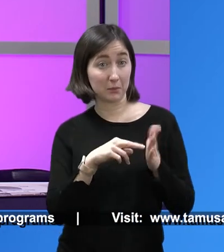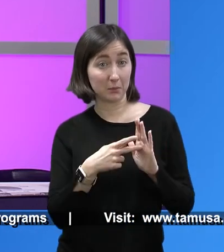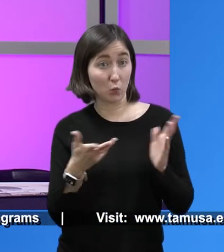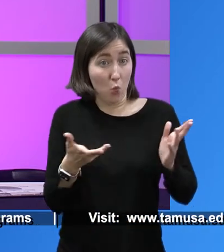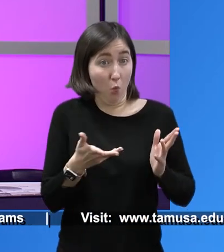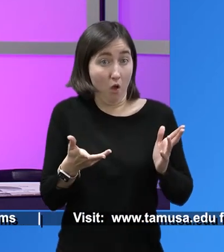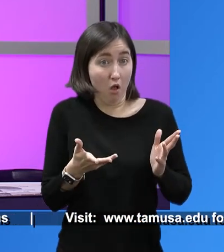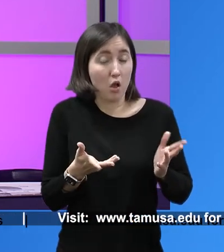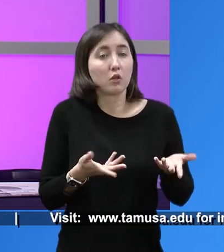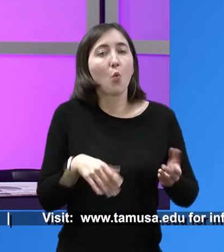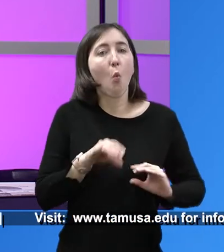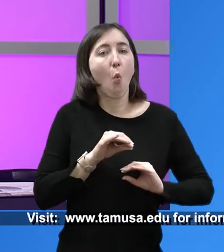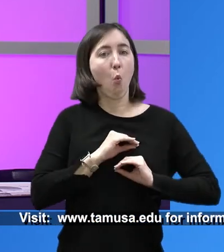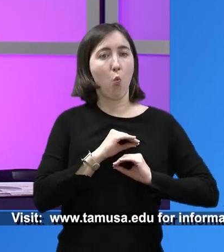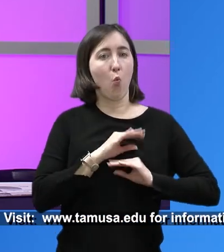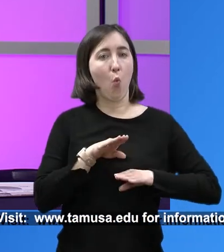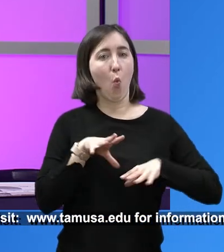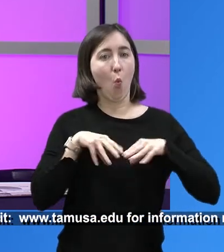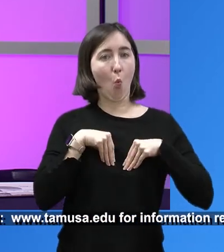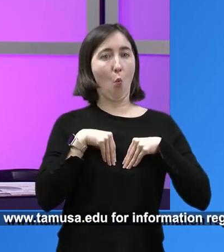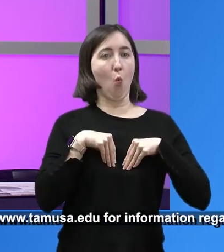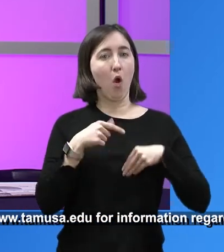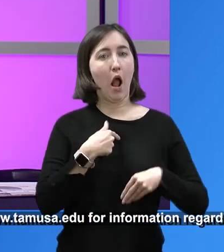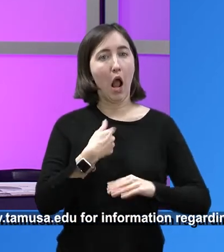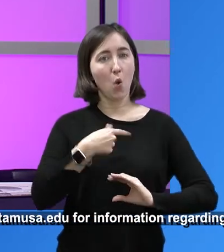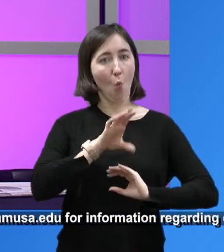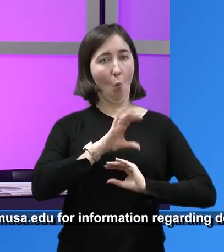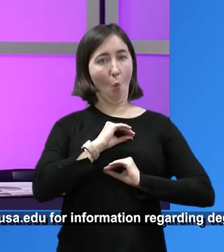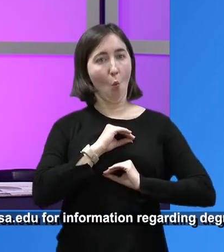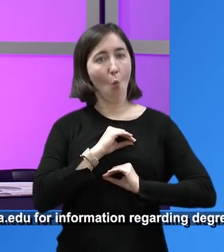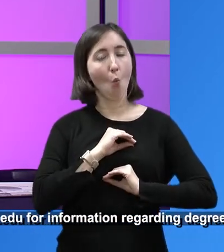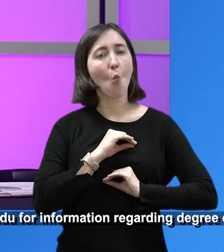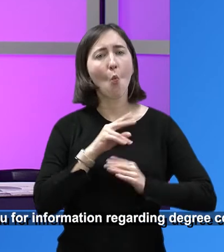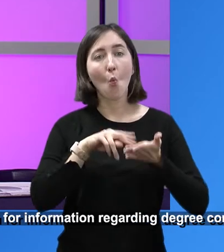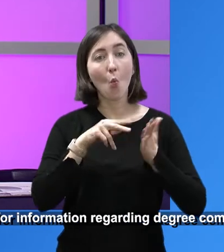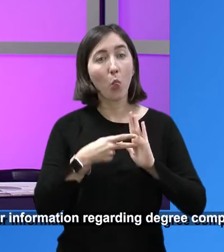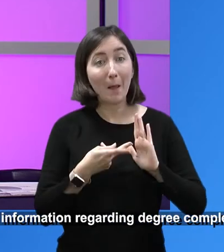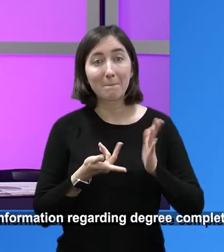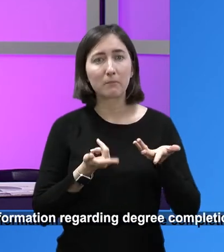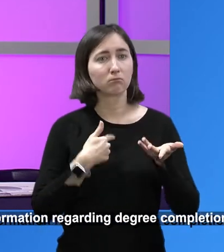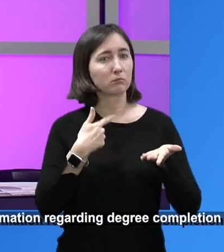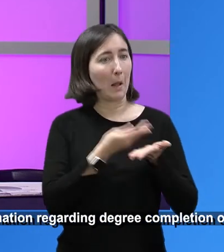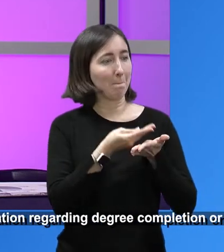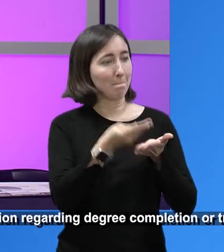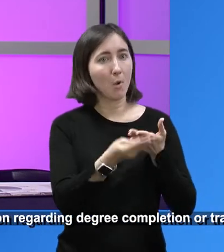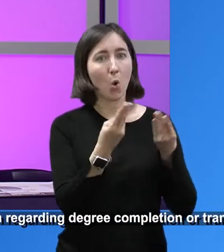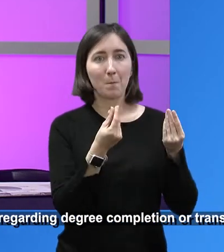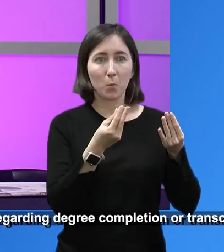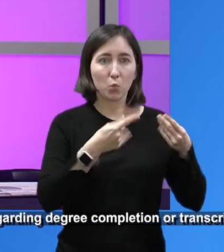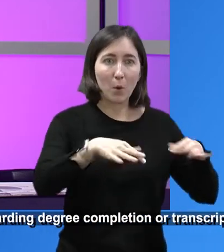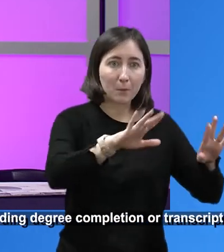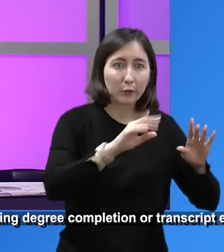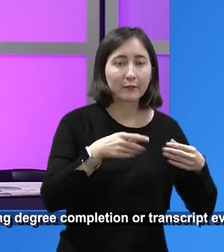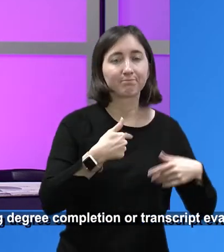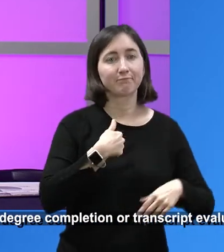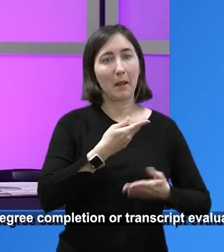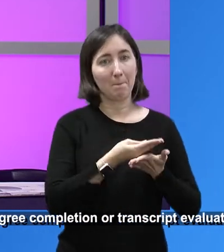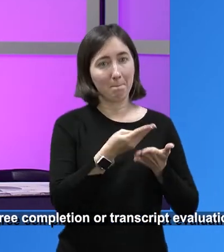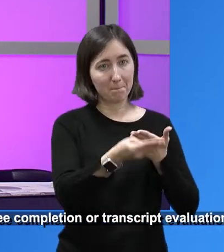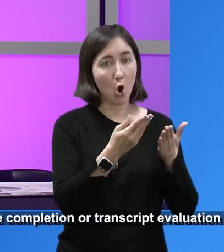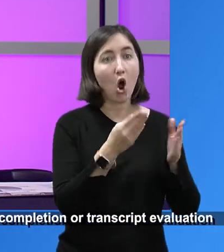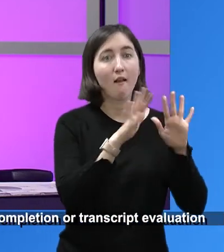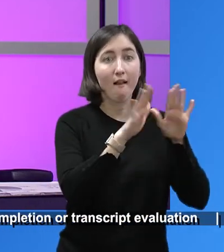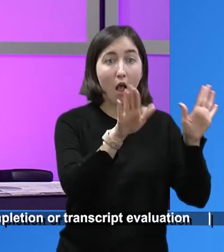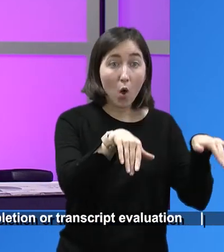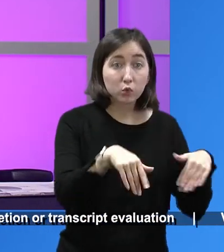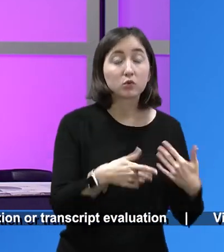help people buy the pond where they fish. That is something that we hold on to, that we can have assets. Assets can also be in